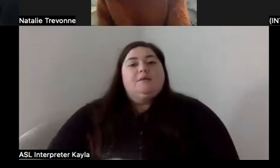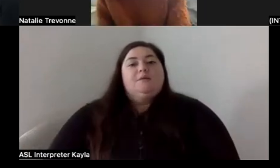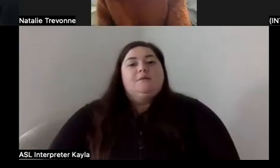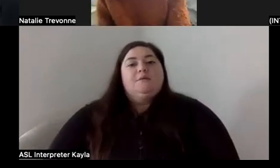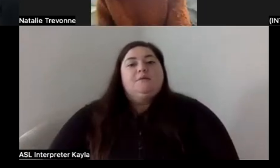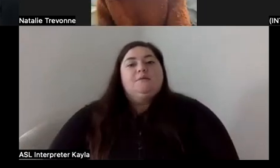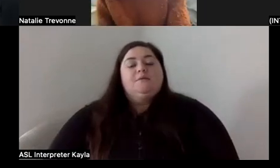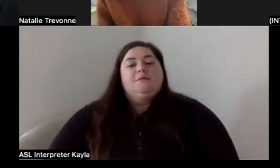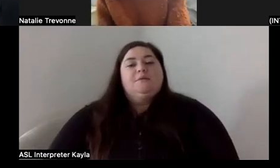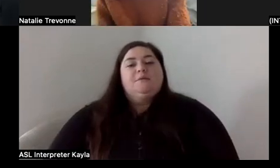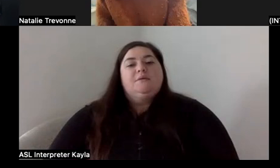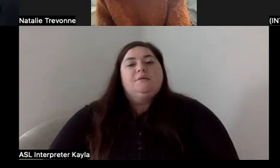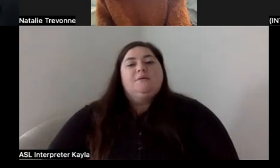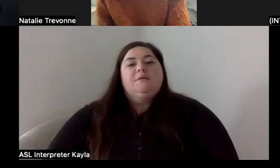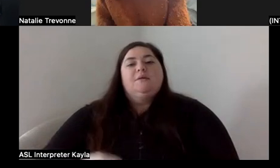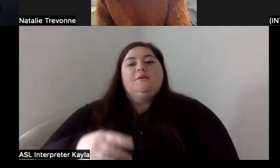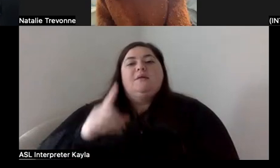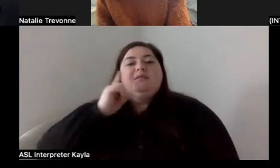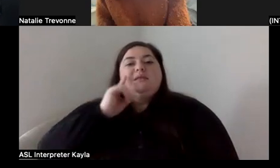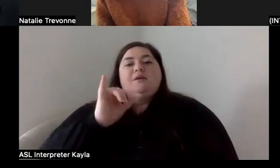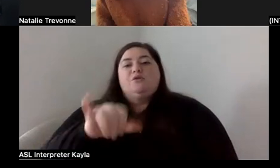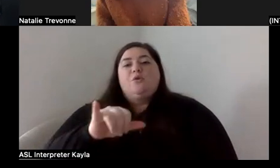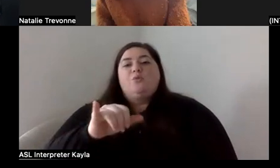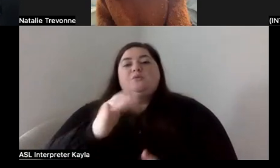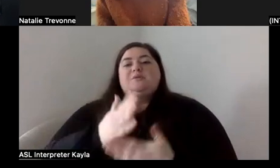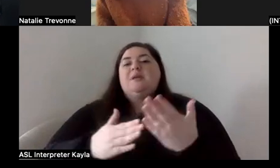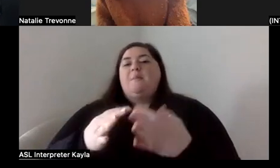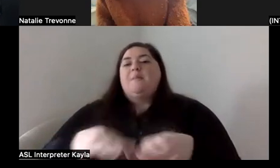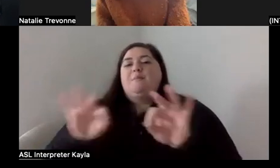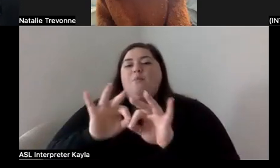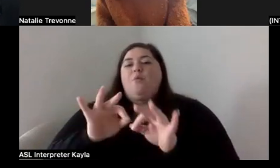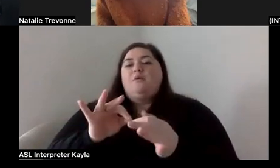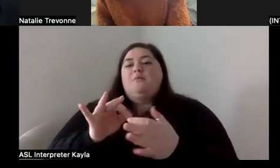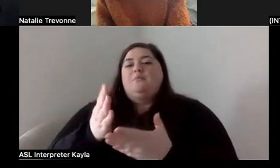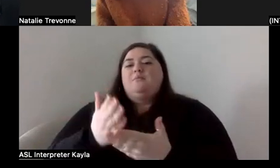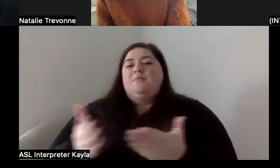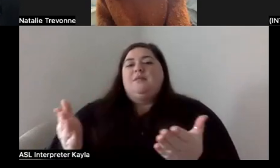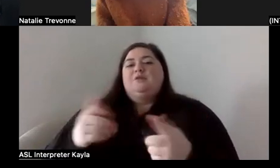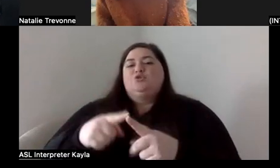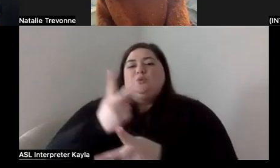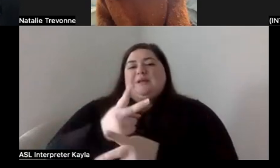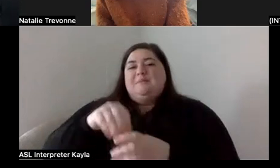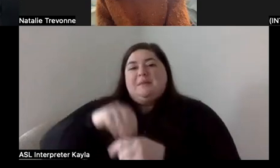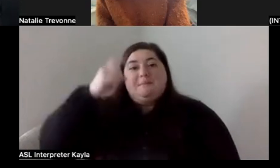and I think those are some of the things we'll just keep in mind.